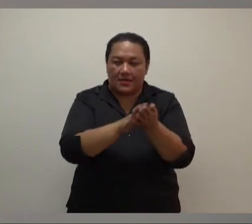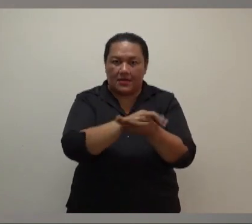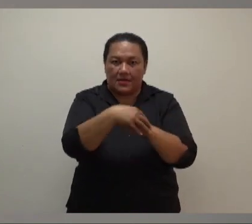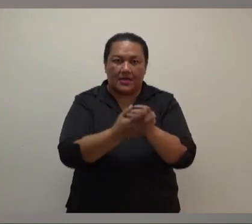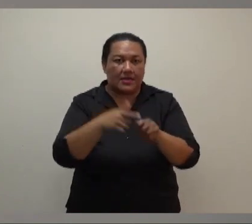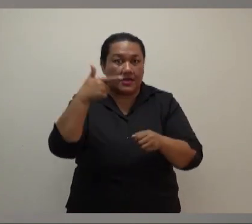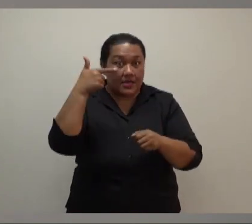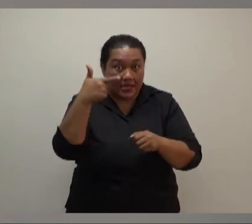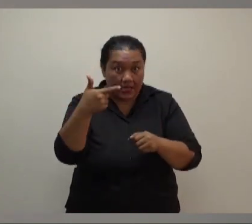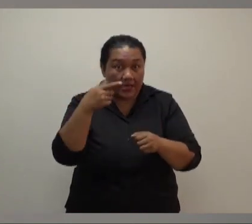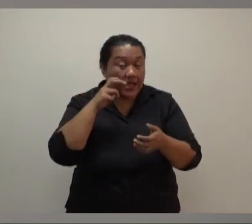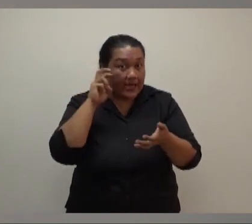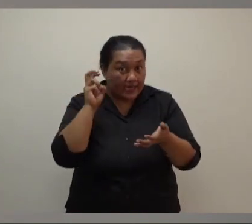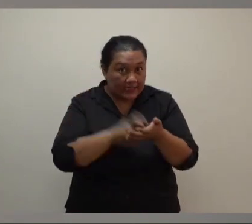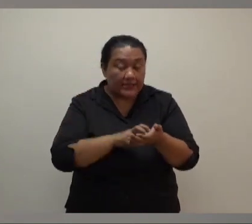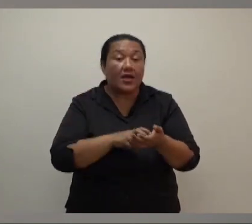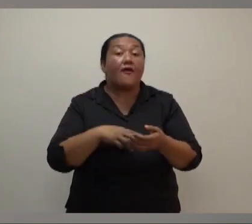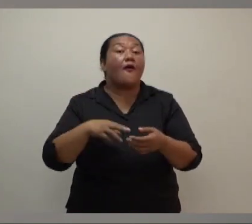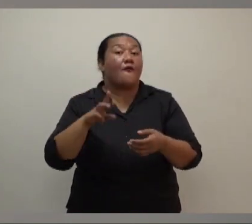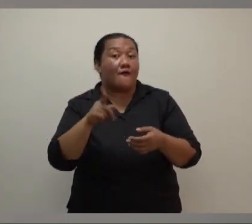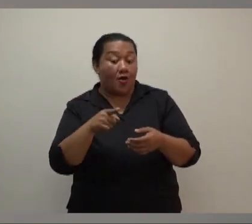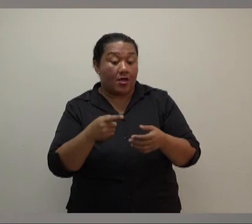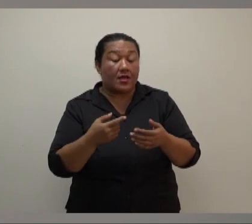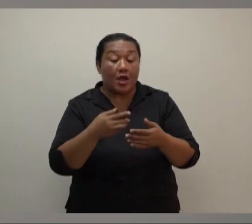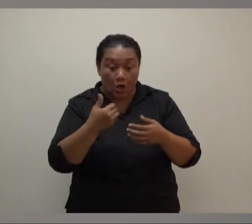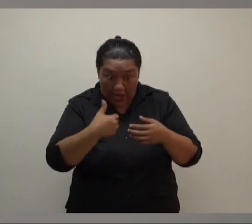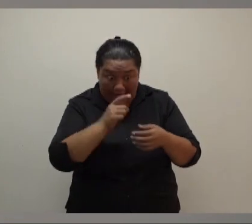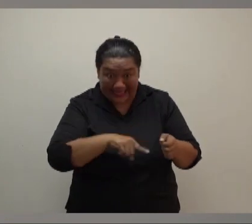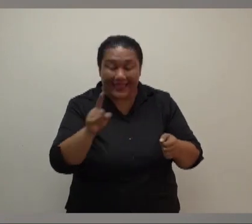seven, a register of all the guests with name and contact details are kept.